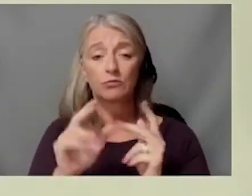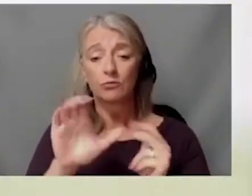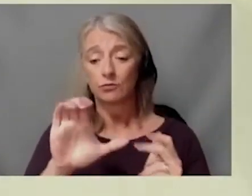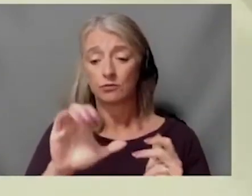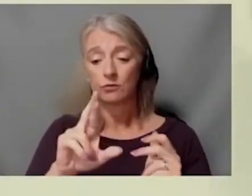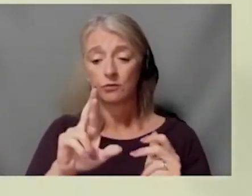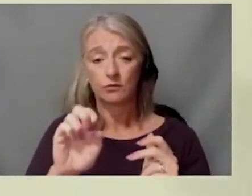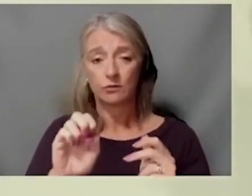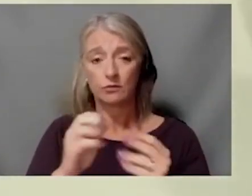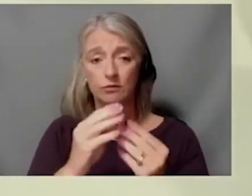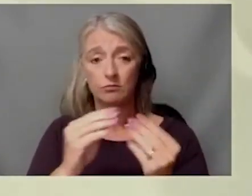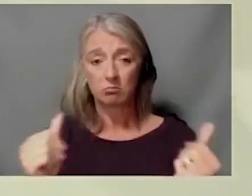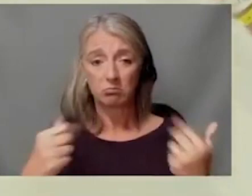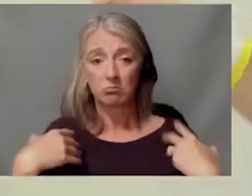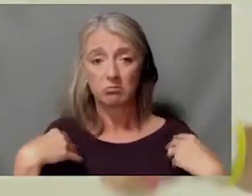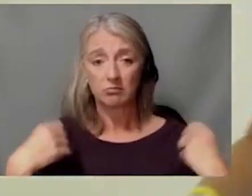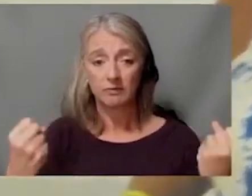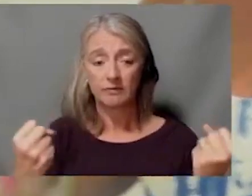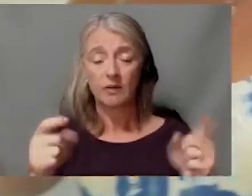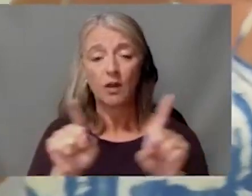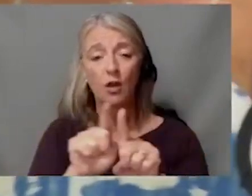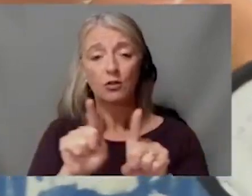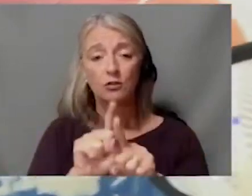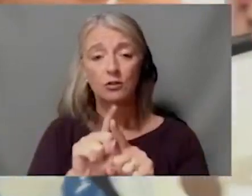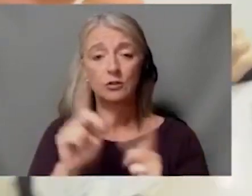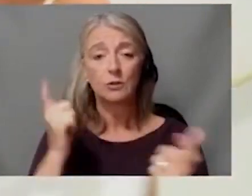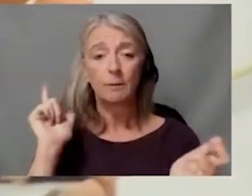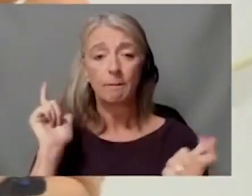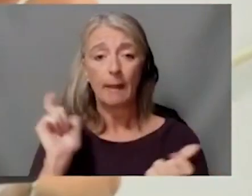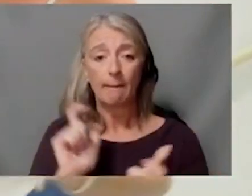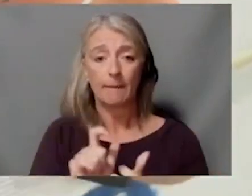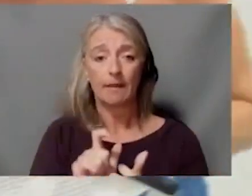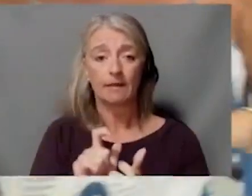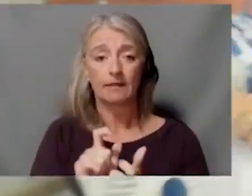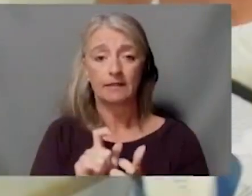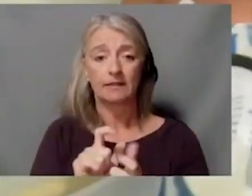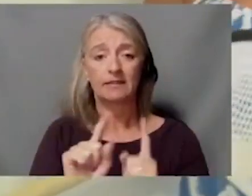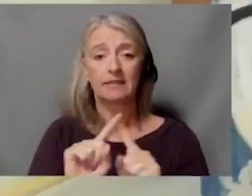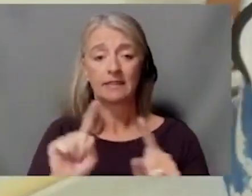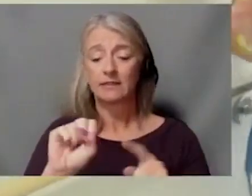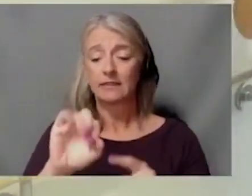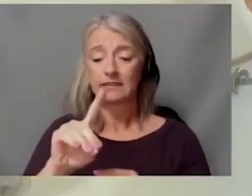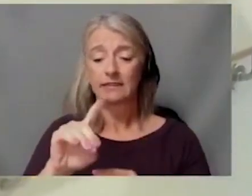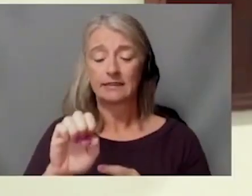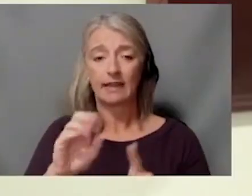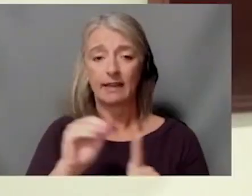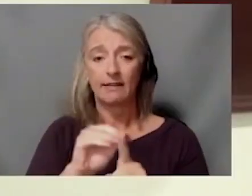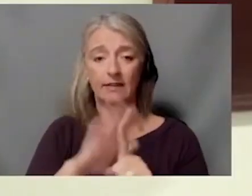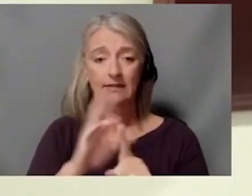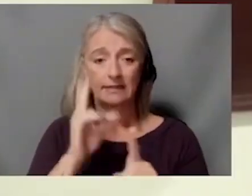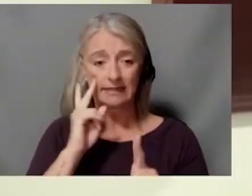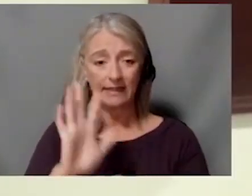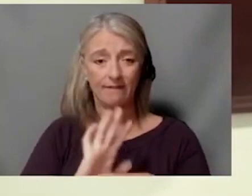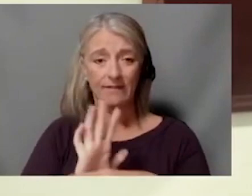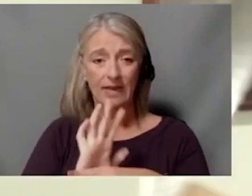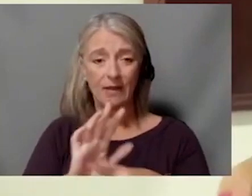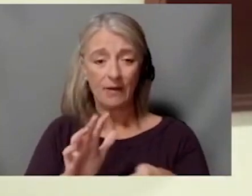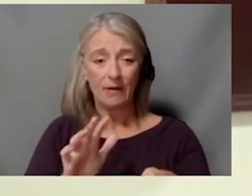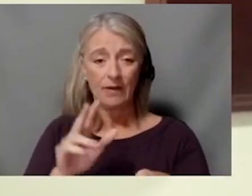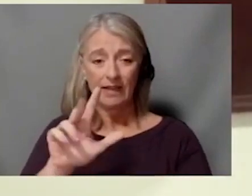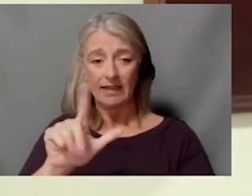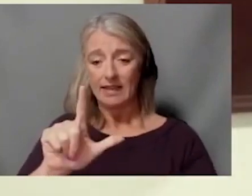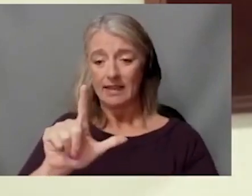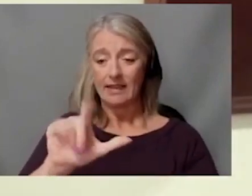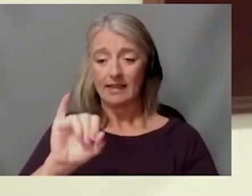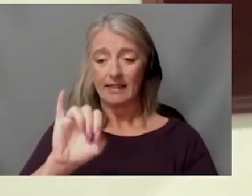be able to minimize the side effects. I want to keep that video up there. That is Lisa Webb. She rang the bell. was our first patient to ring